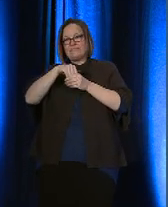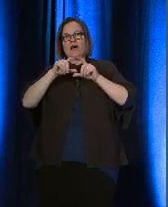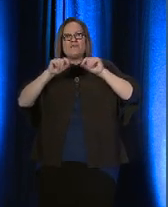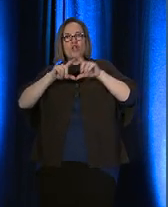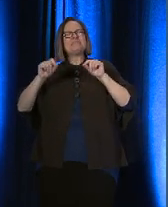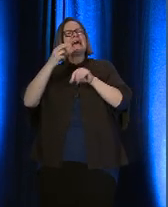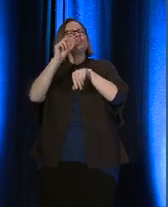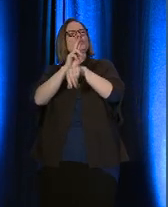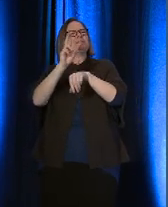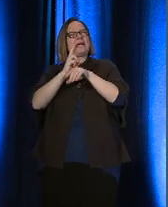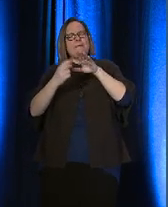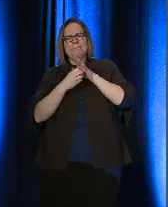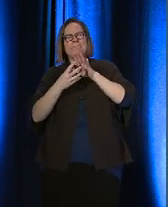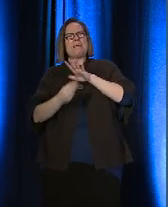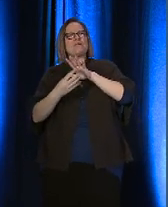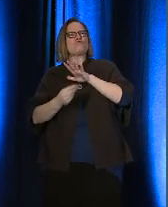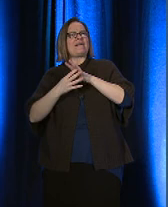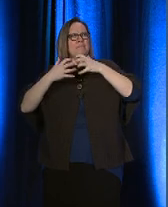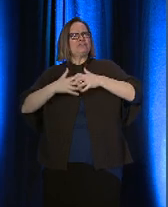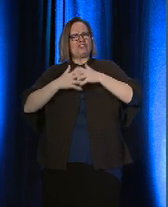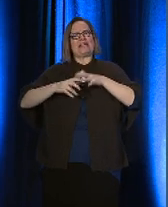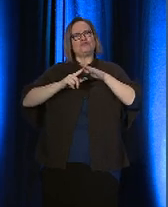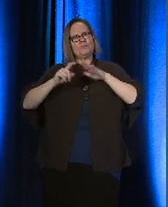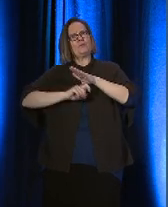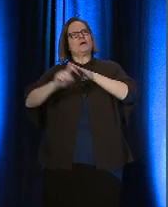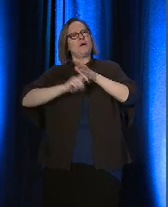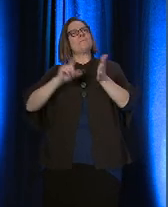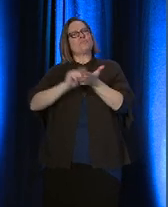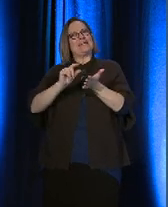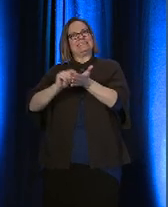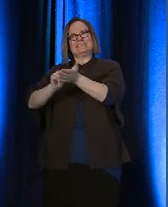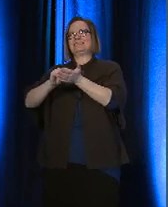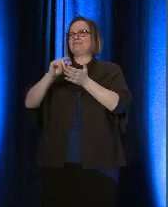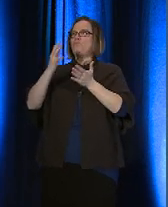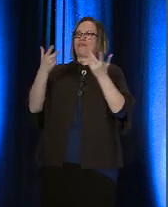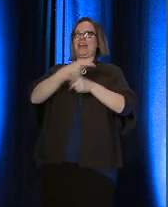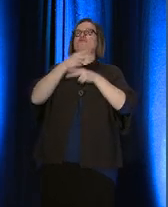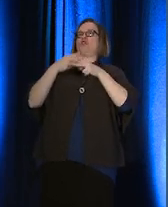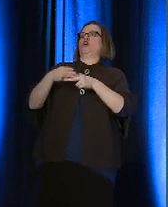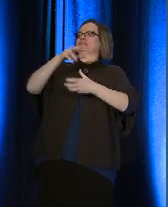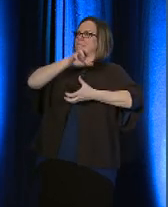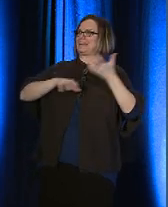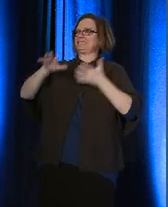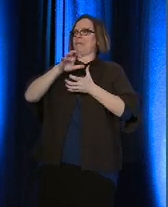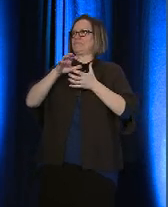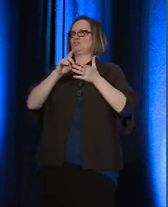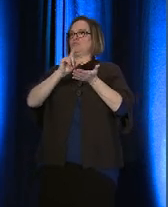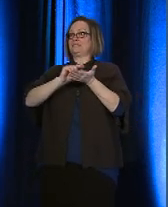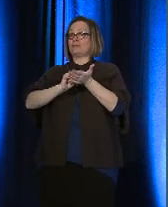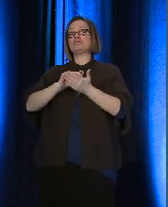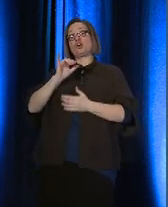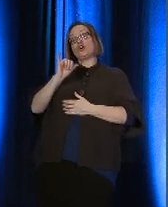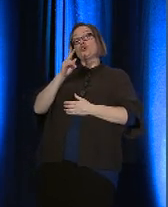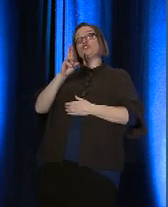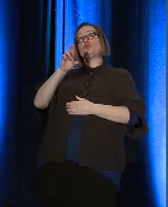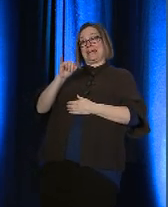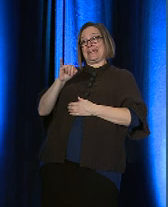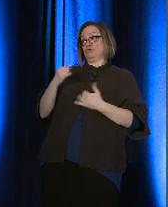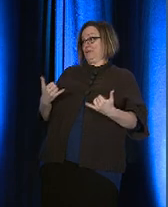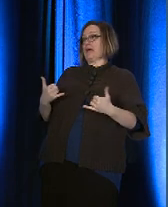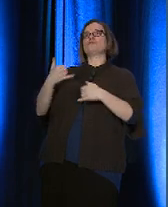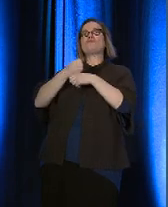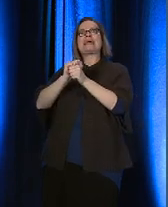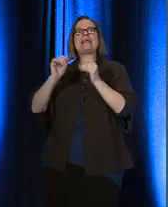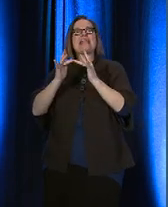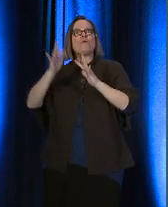machine to print letters that became what they called mixed up newsletters. In today's parlance, Yuri created a network. I